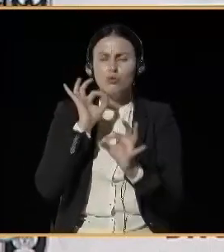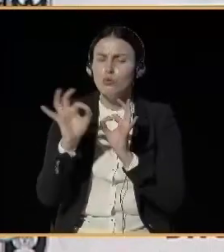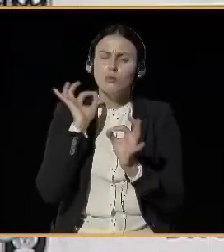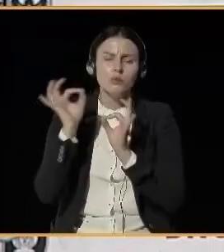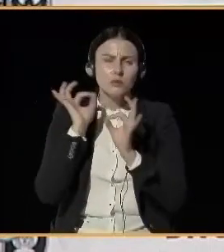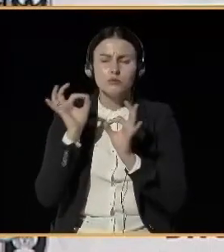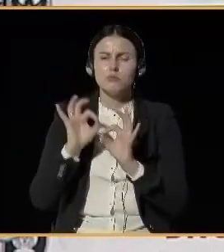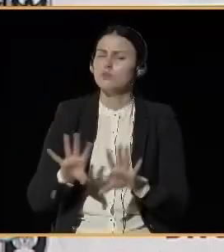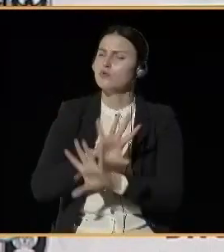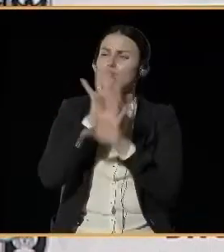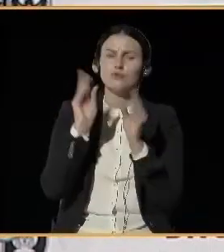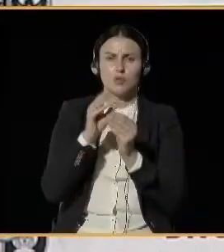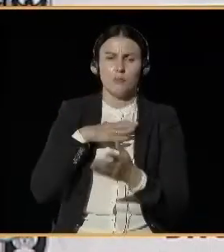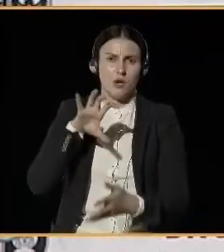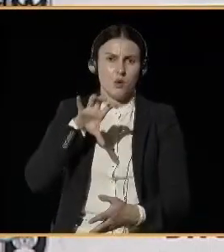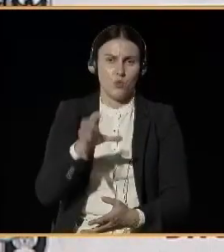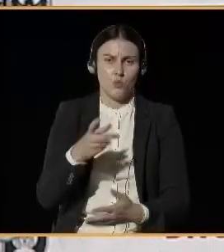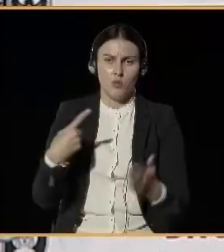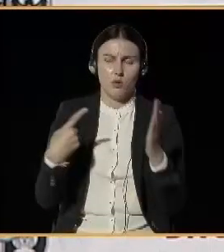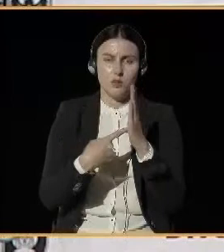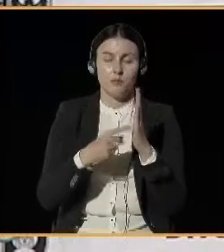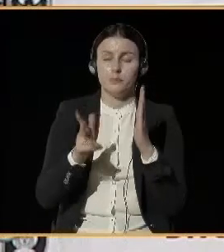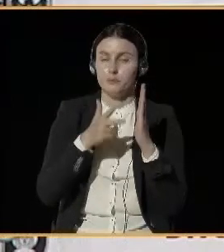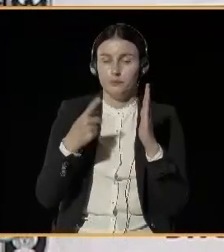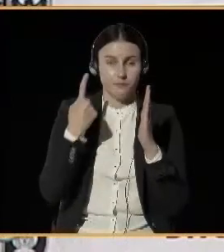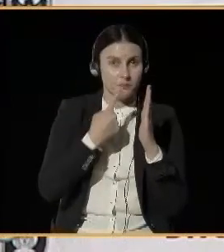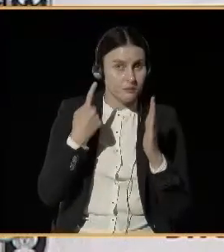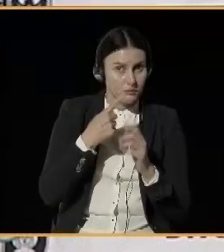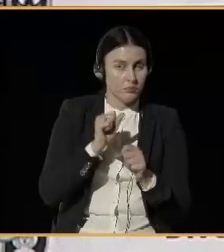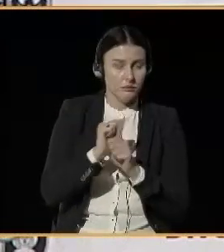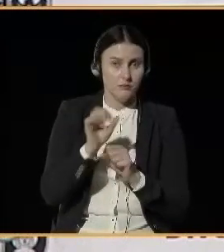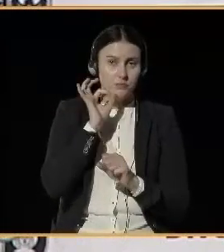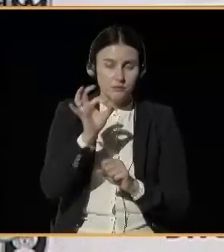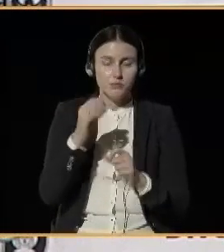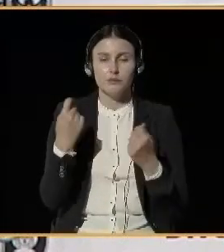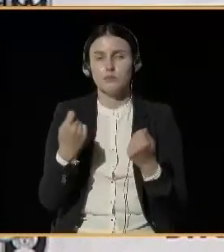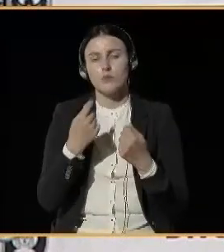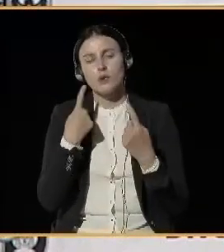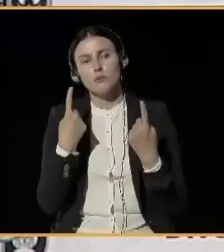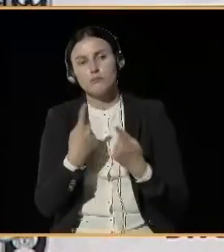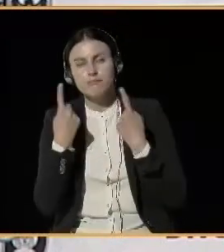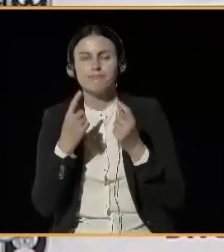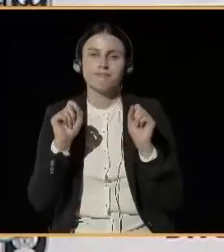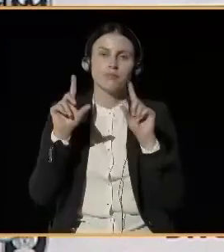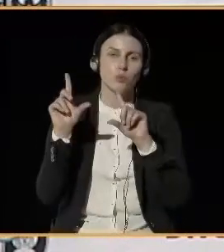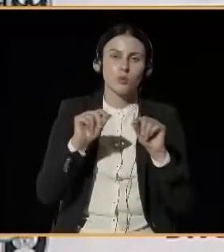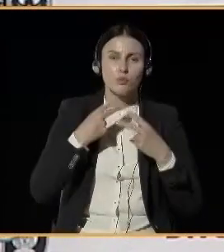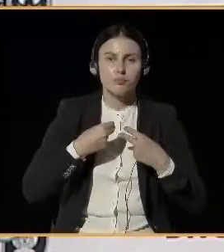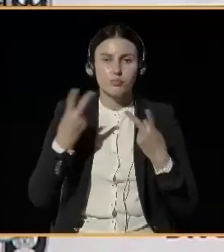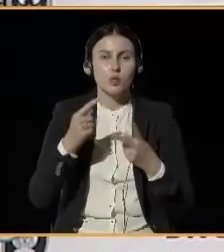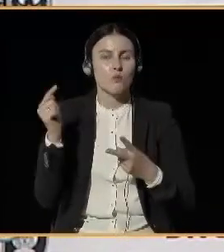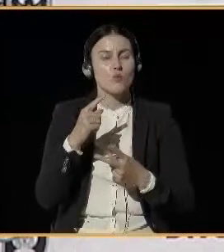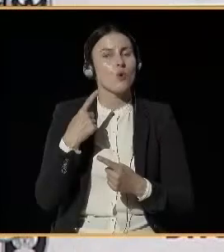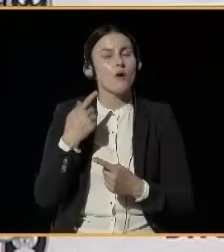successful campaigns, I think it's important to first understand where is the problem.